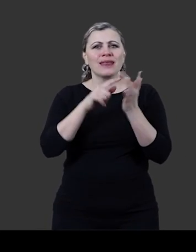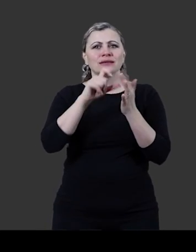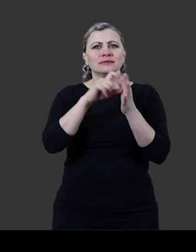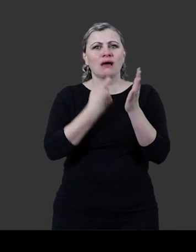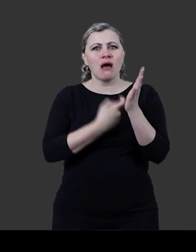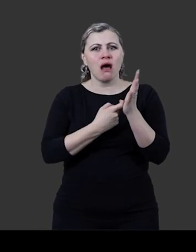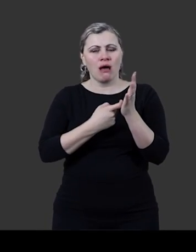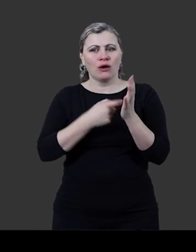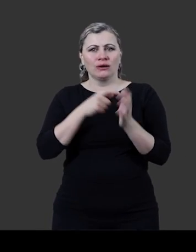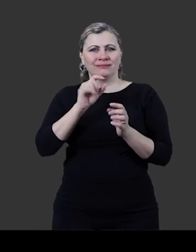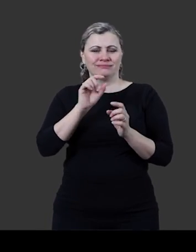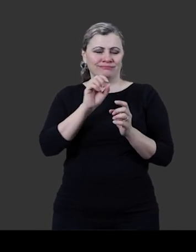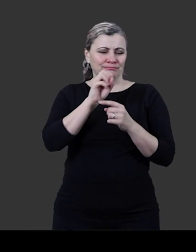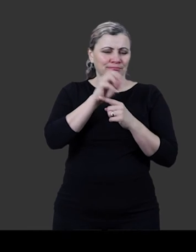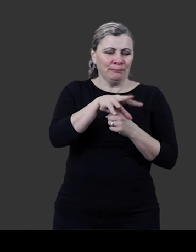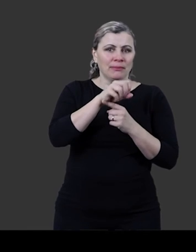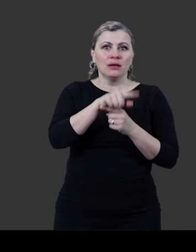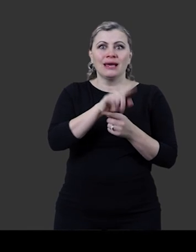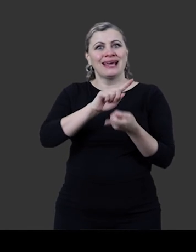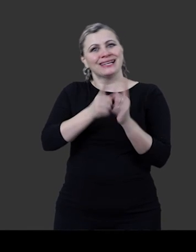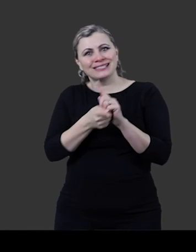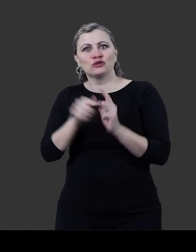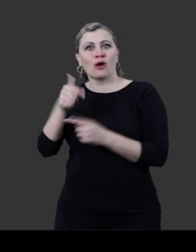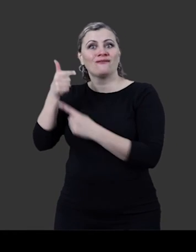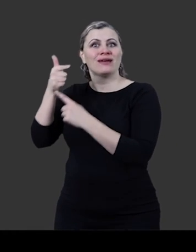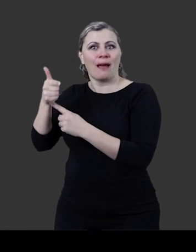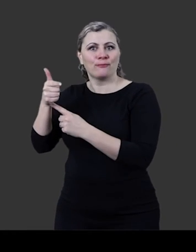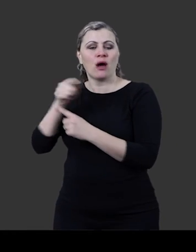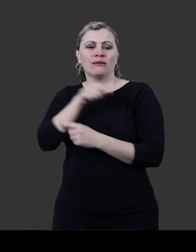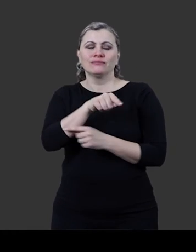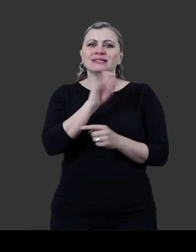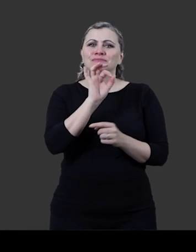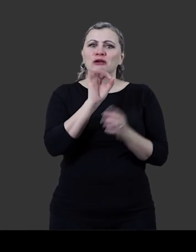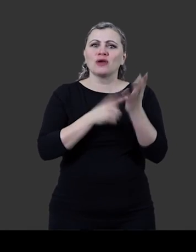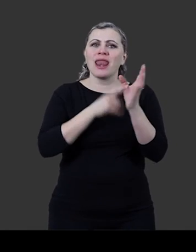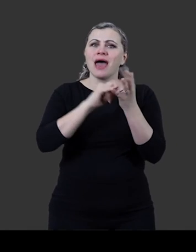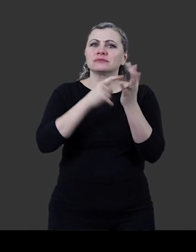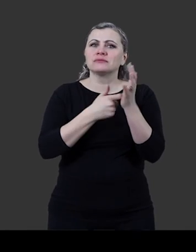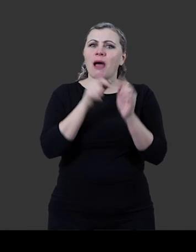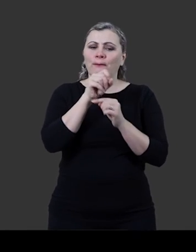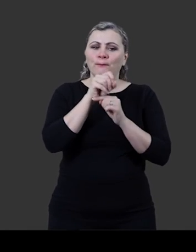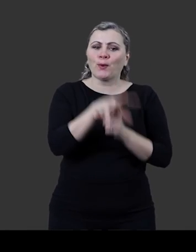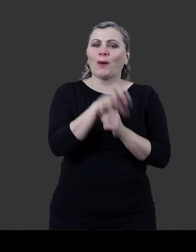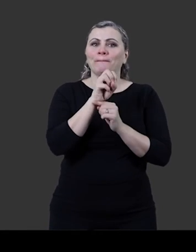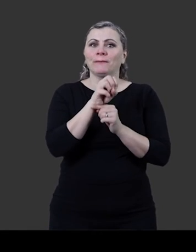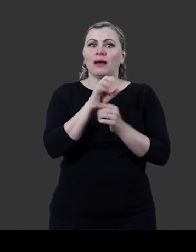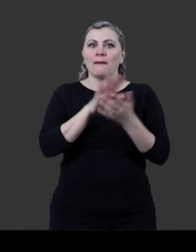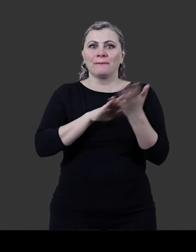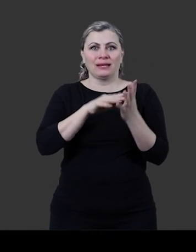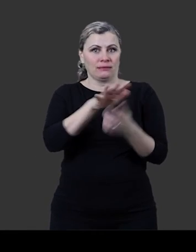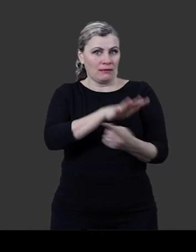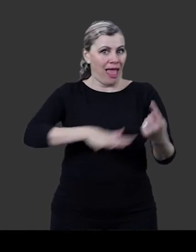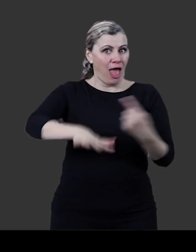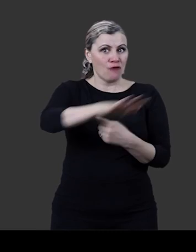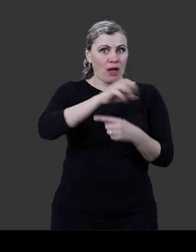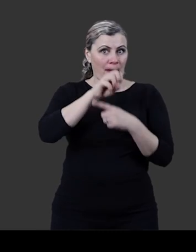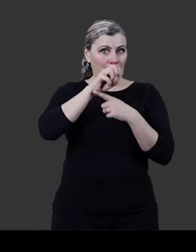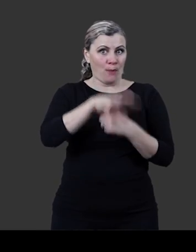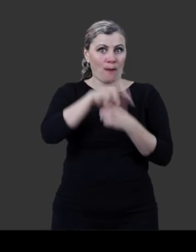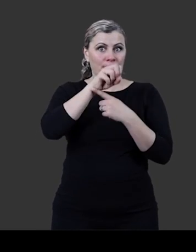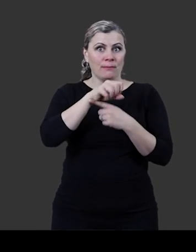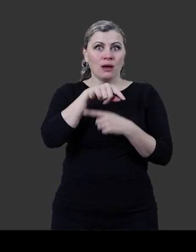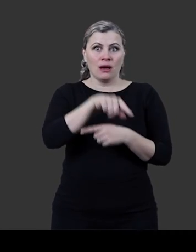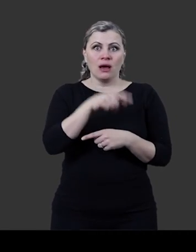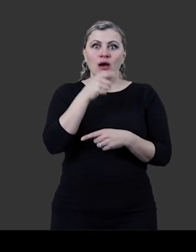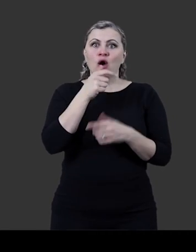which basically means that it's using laser beams to shine down in a place and create a 3D map of that space and everyone within it.